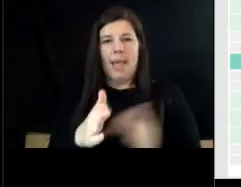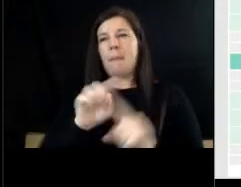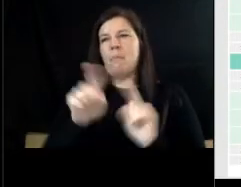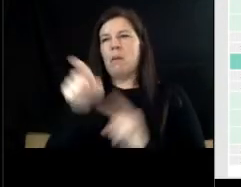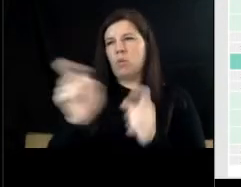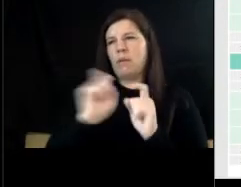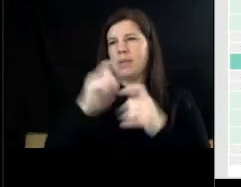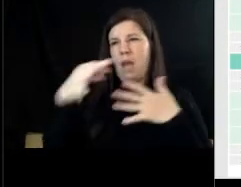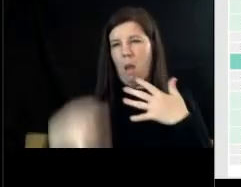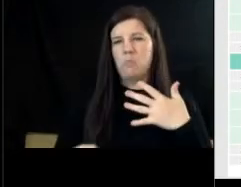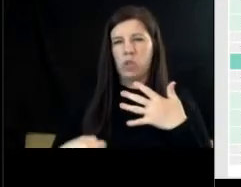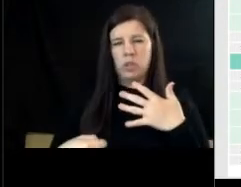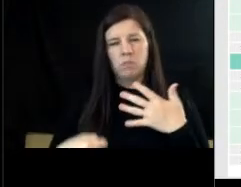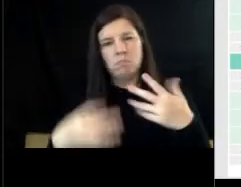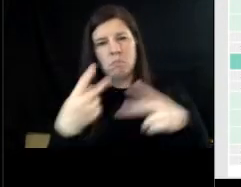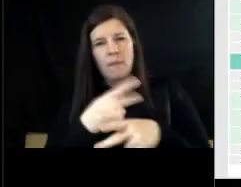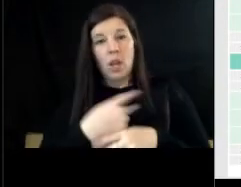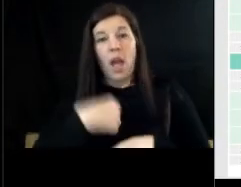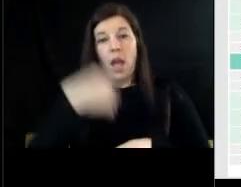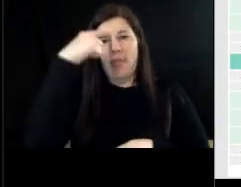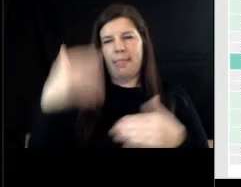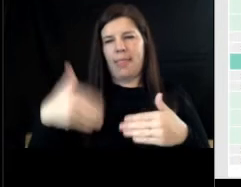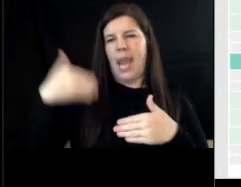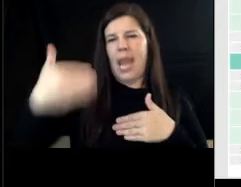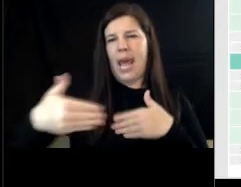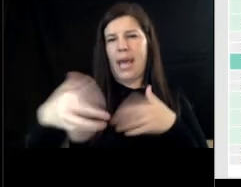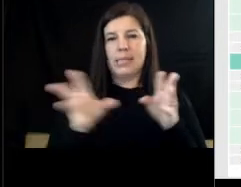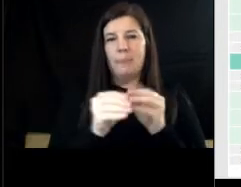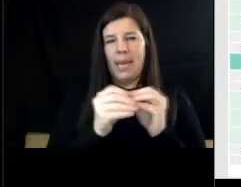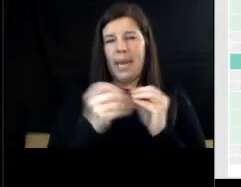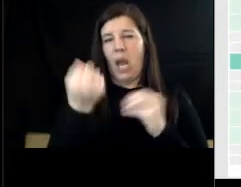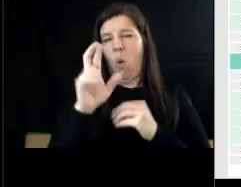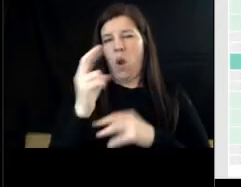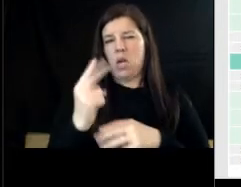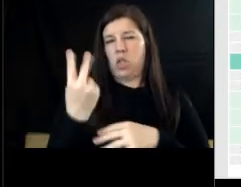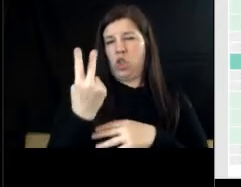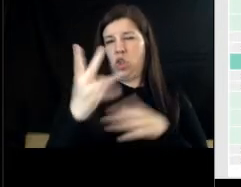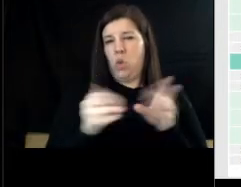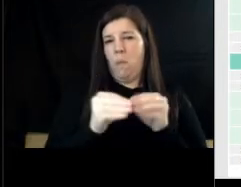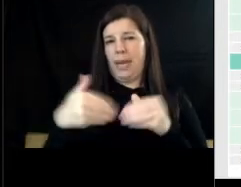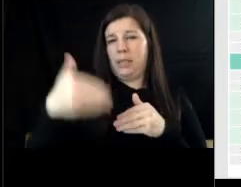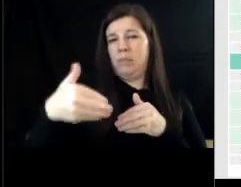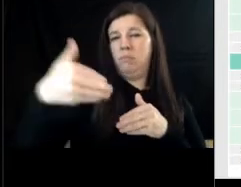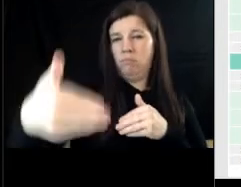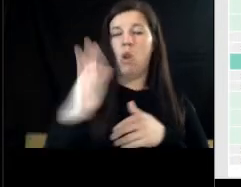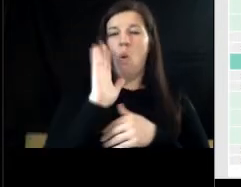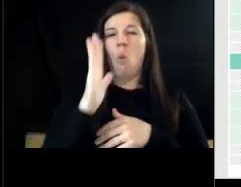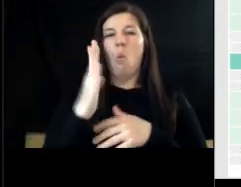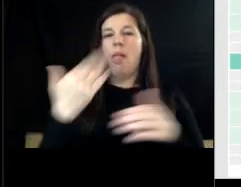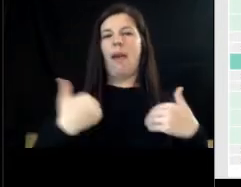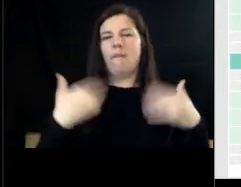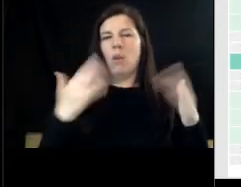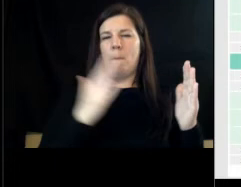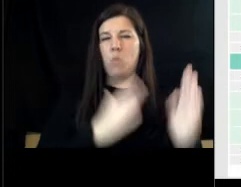work with and i think maybe next meeting or the meeting after we can come up with a definitive process but let's by all means